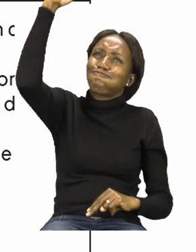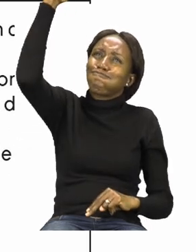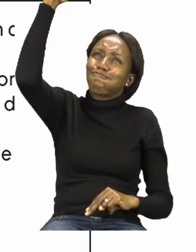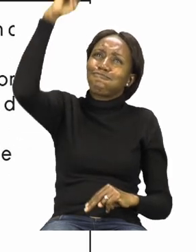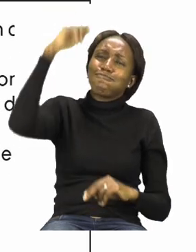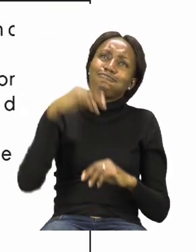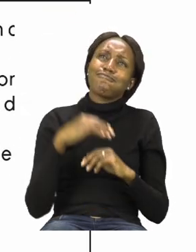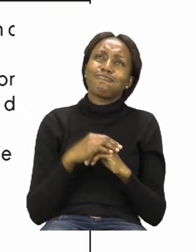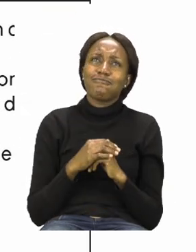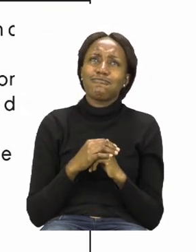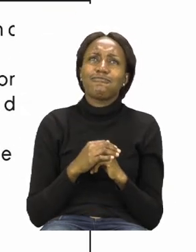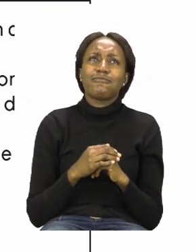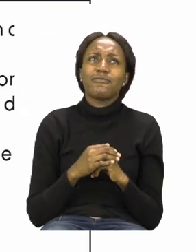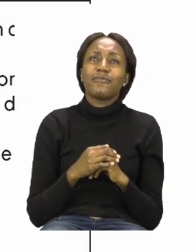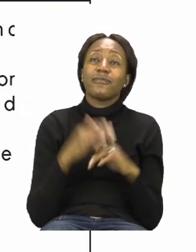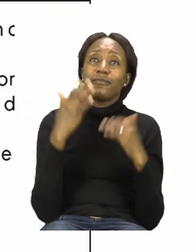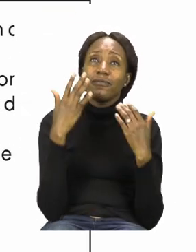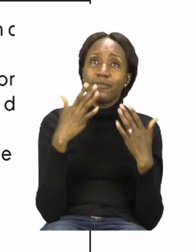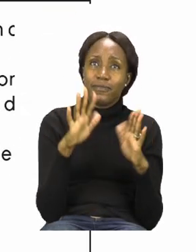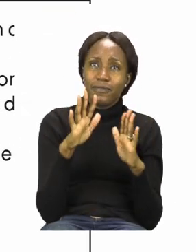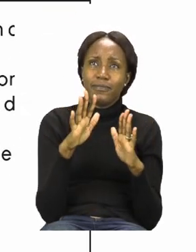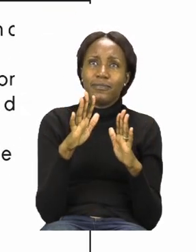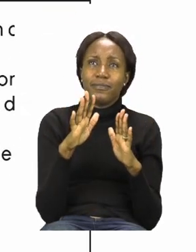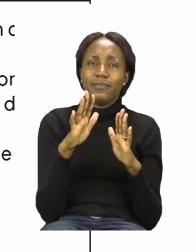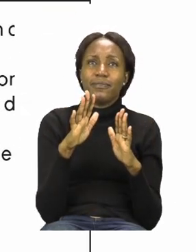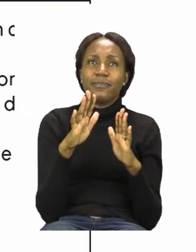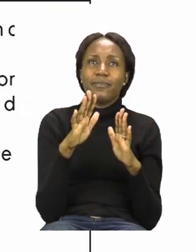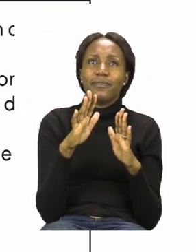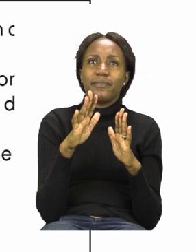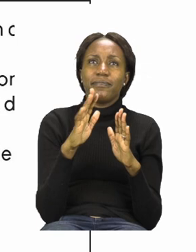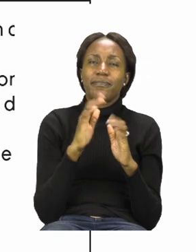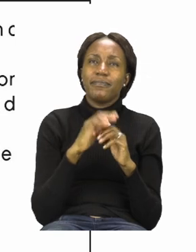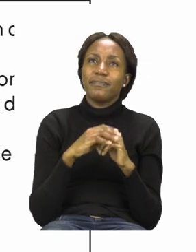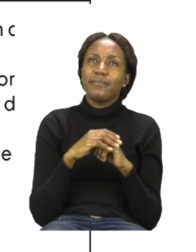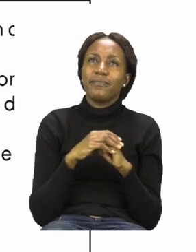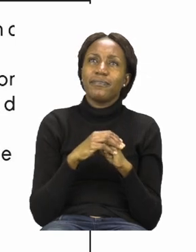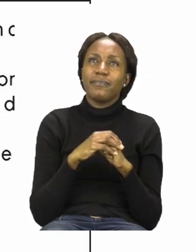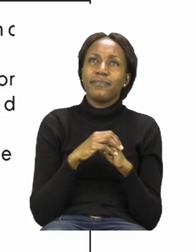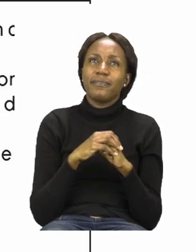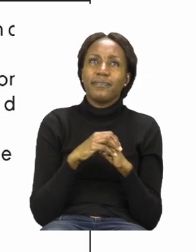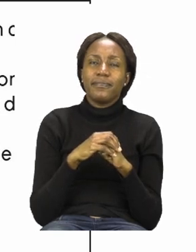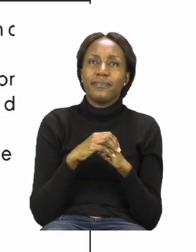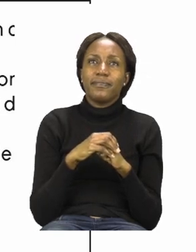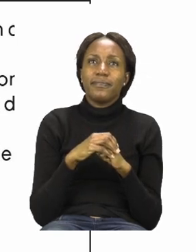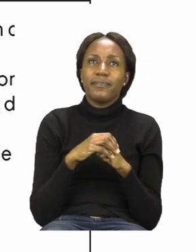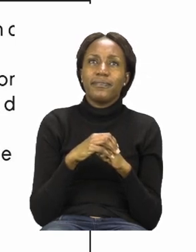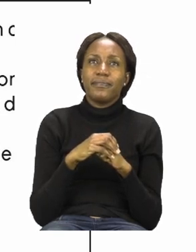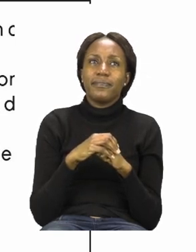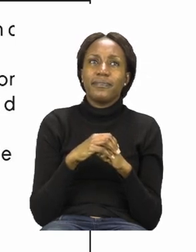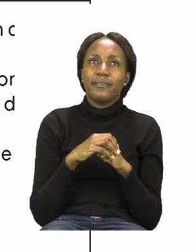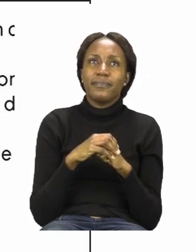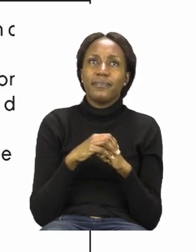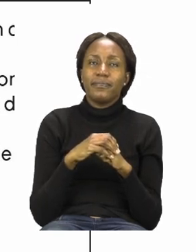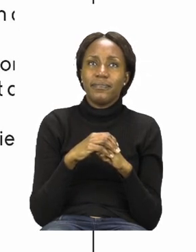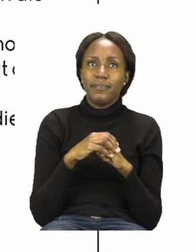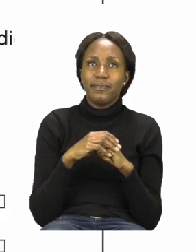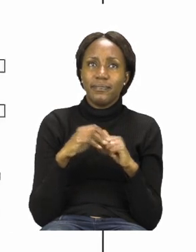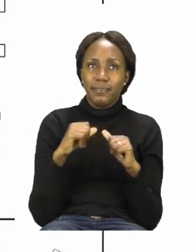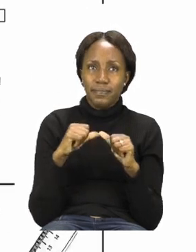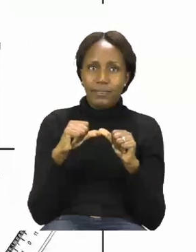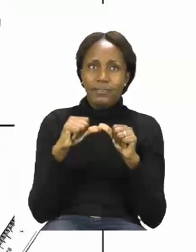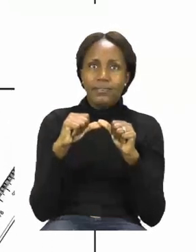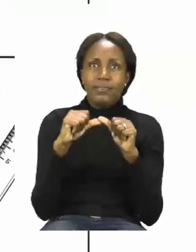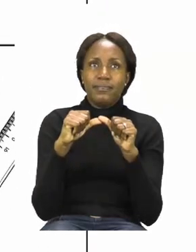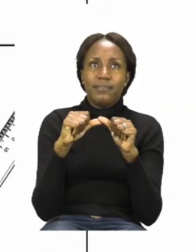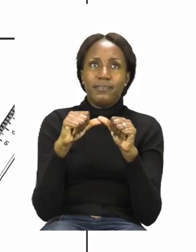Once you are done with that, I'm pretty sure will take you not too much time. You can move now to